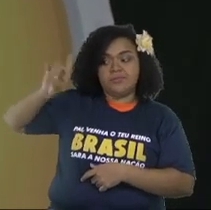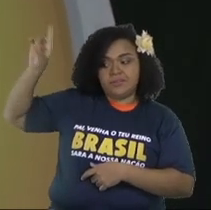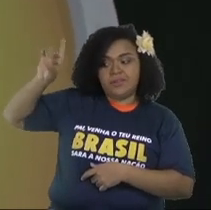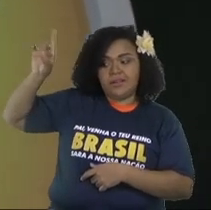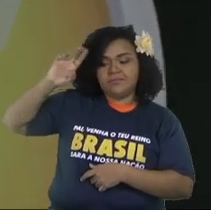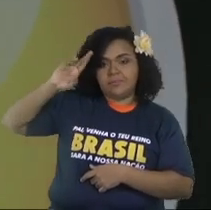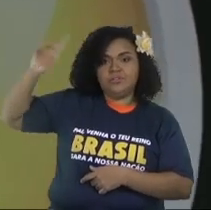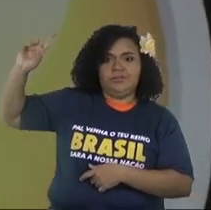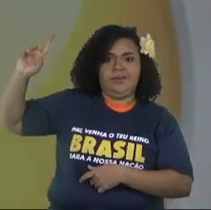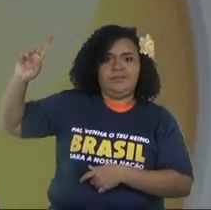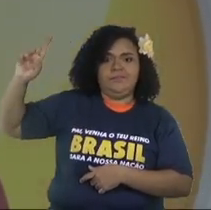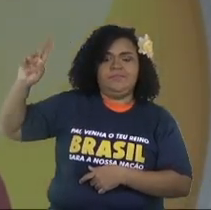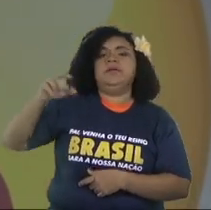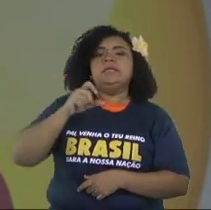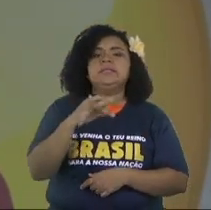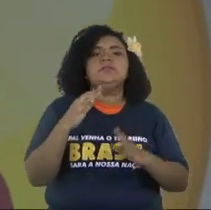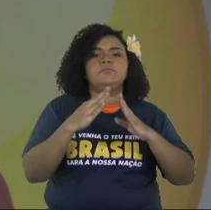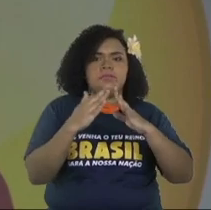it's your